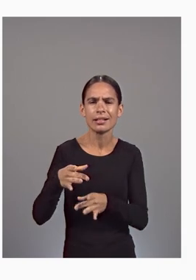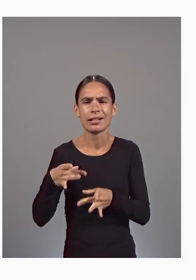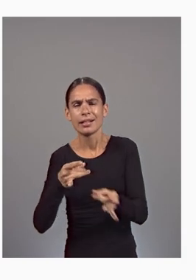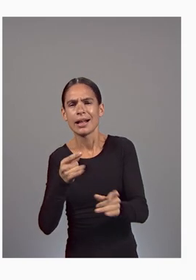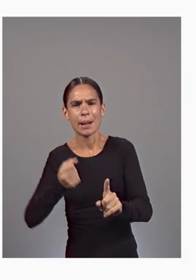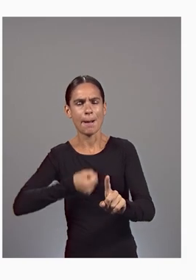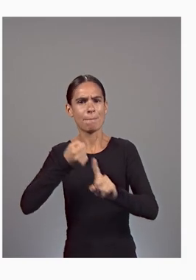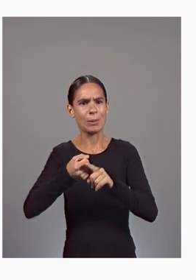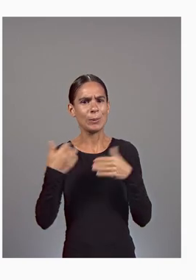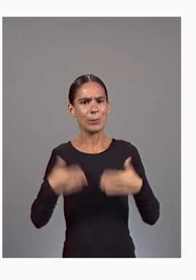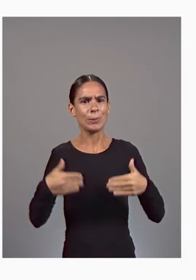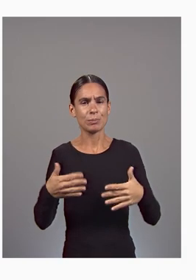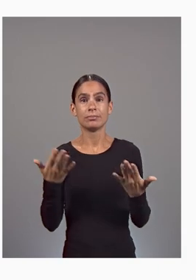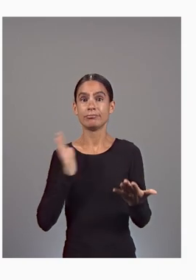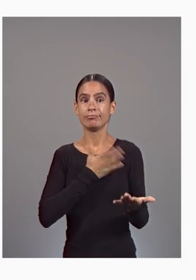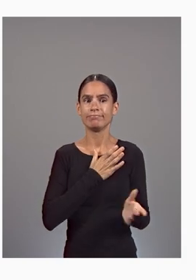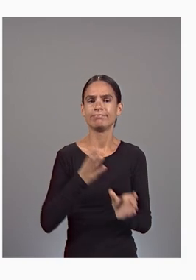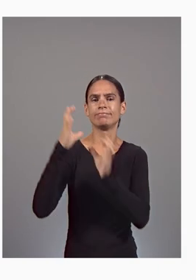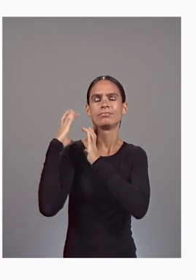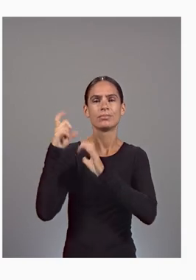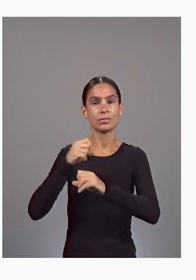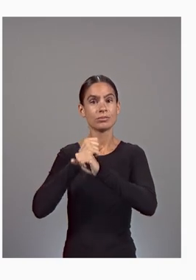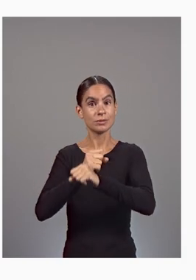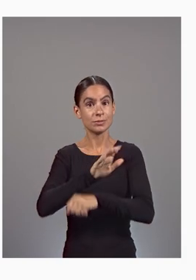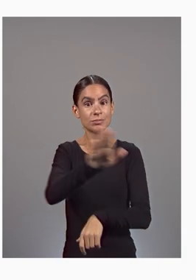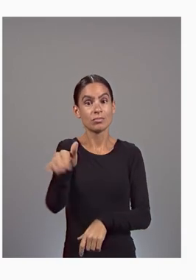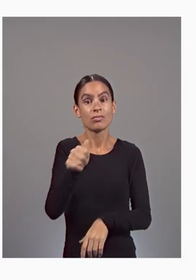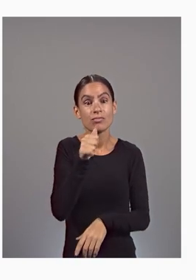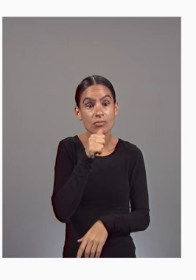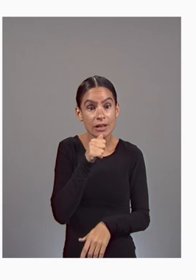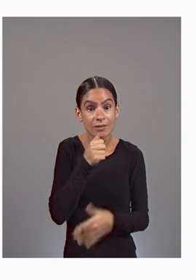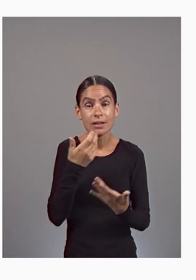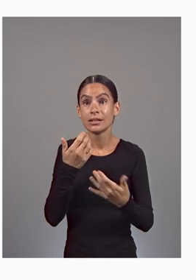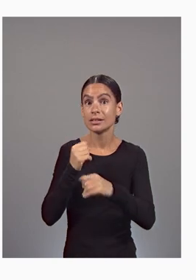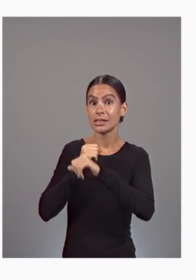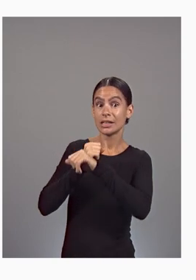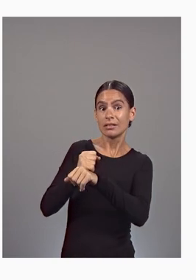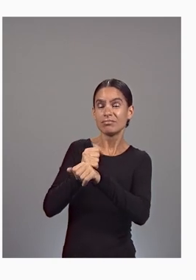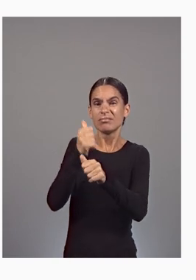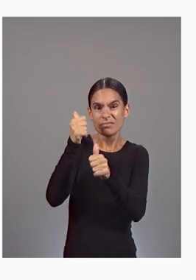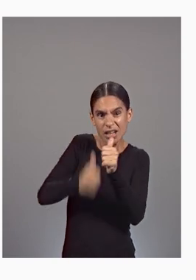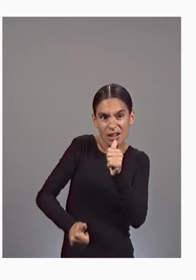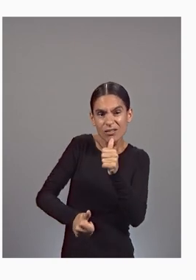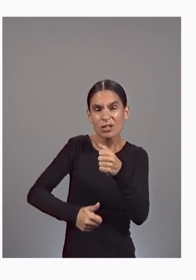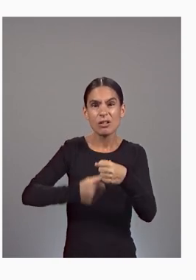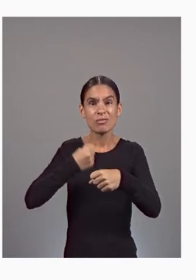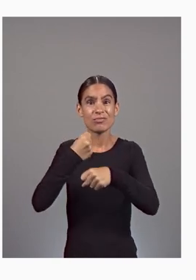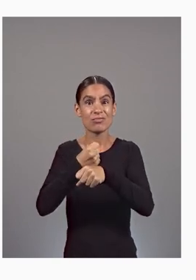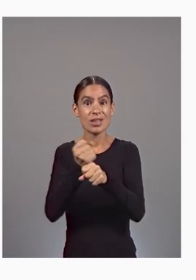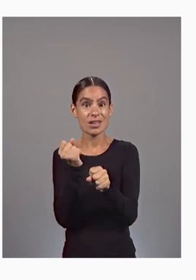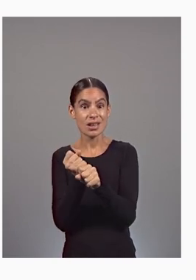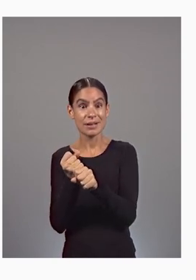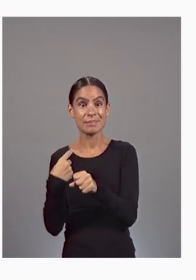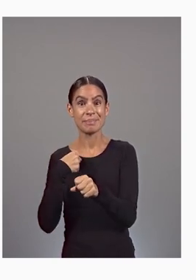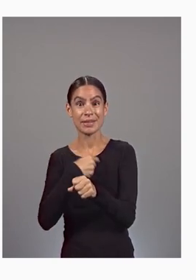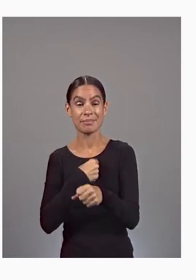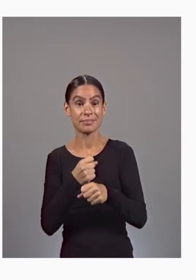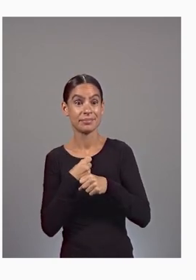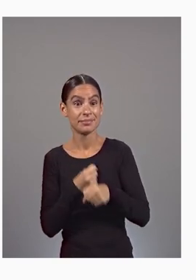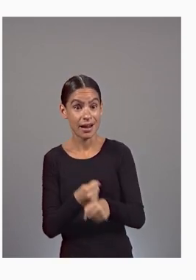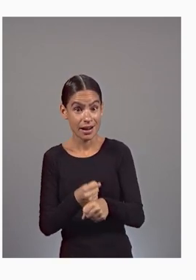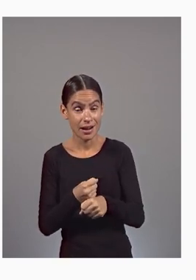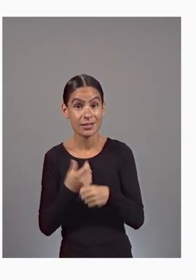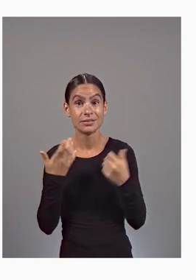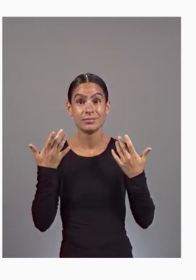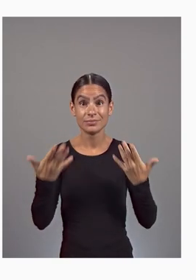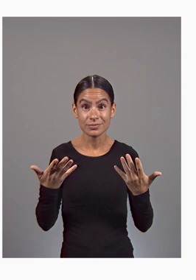impact. It's our responsibility to protect your privacy and security in every product we